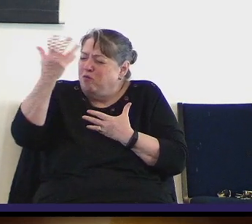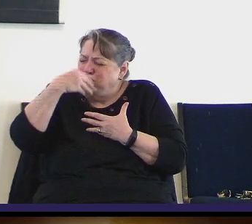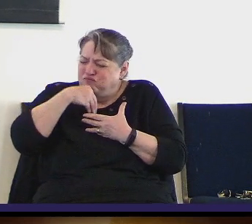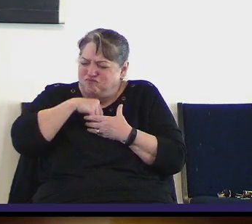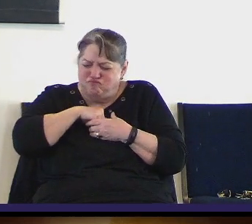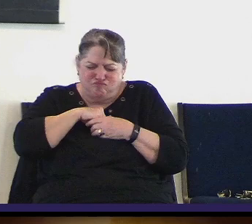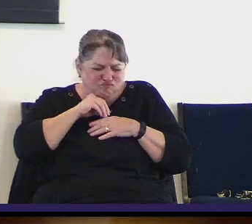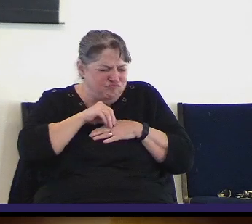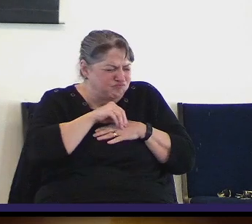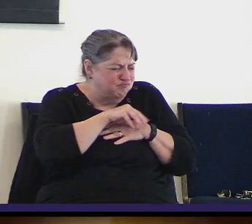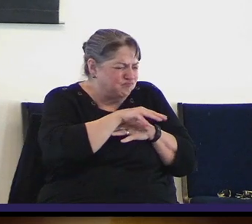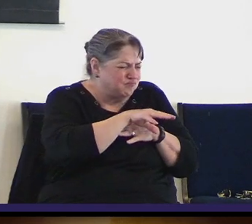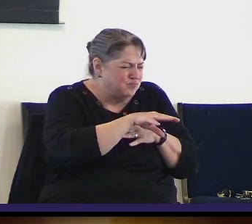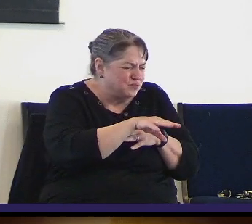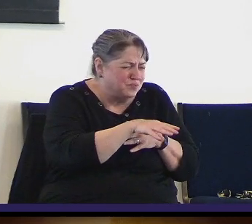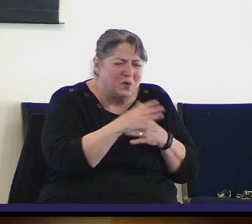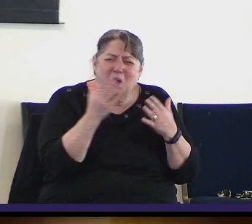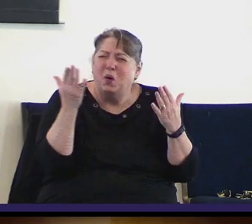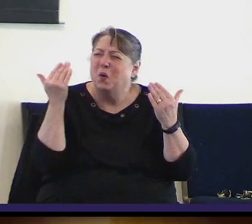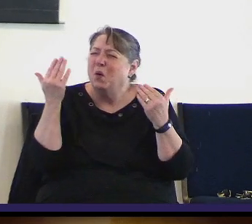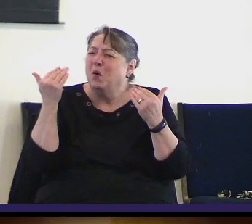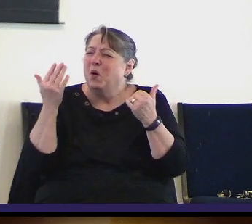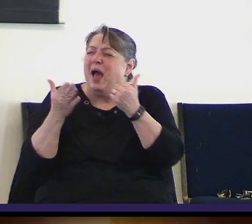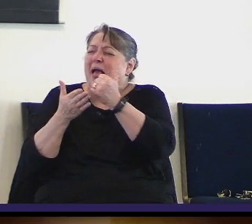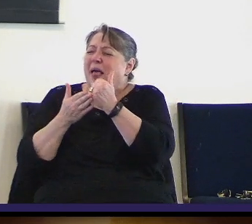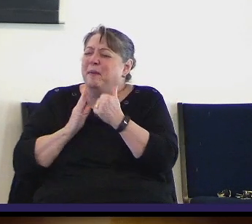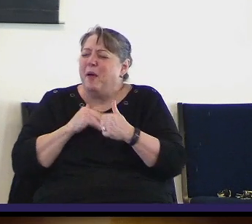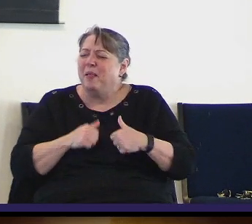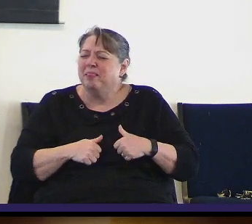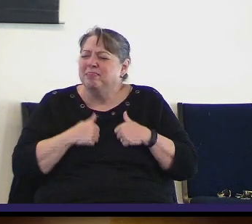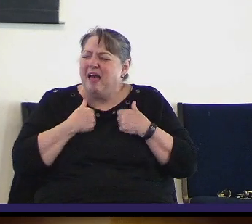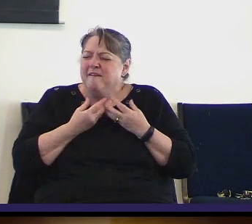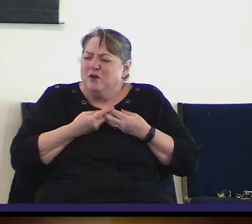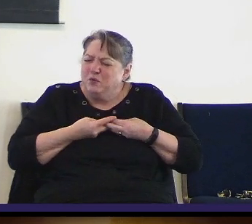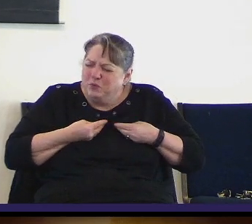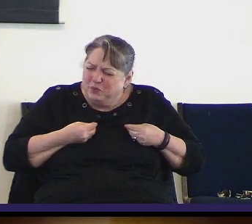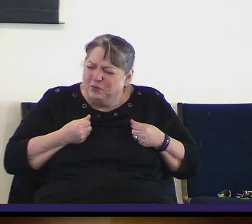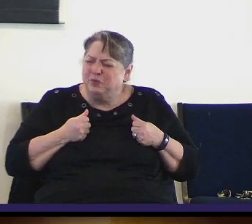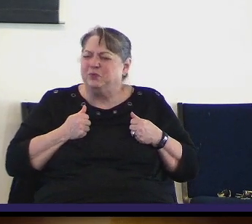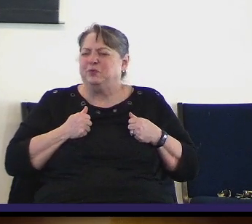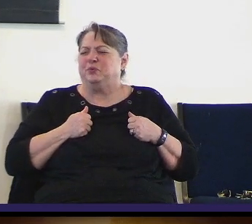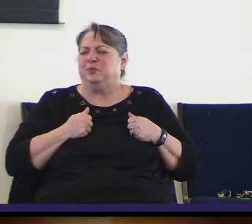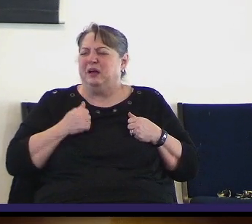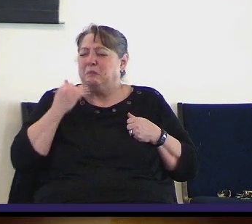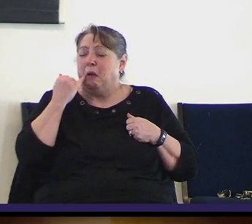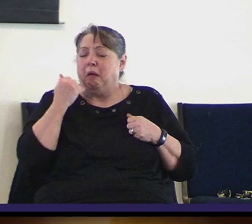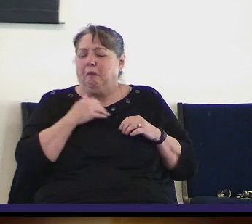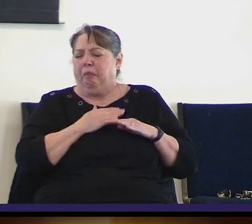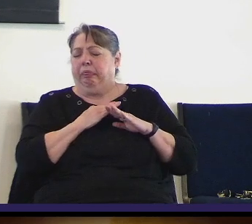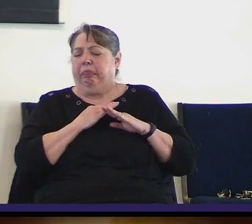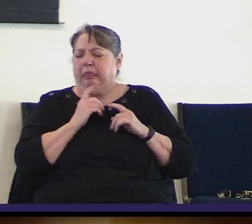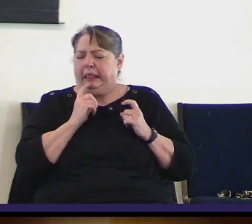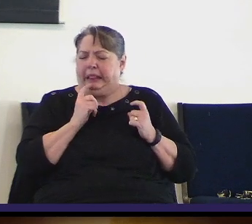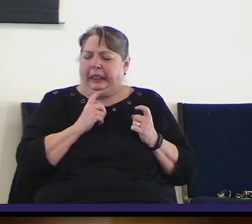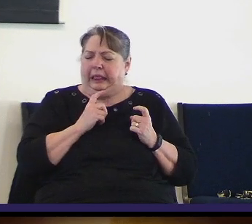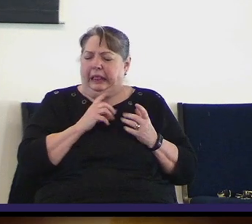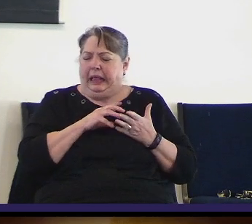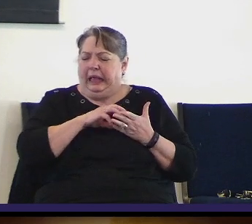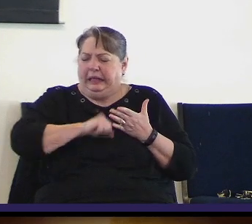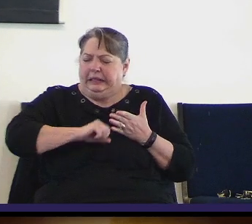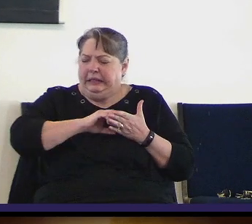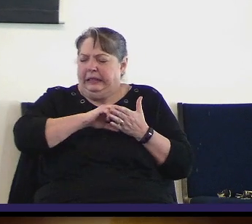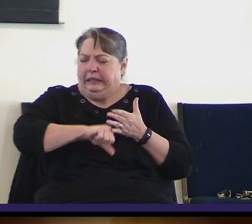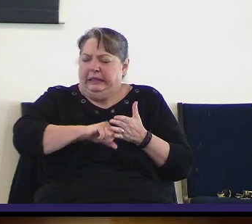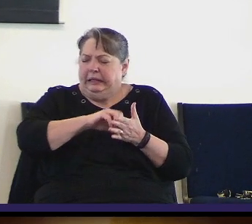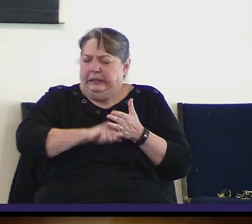so Holy Spirit break every hold in our lives everything that is interfering with us being men and women that bring